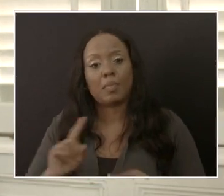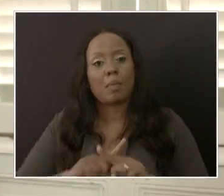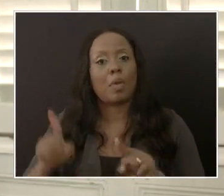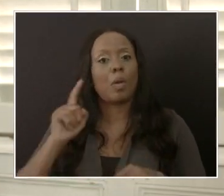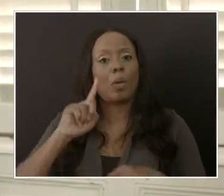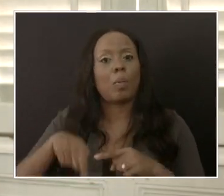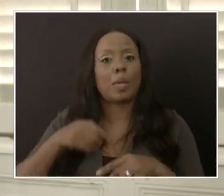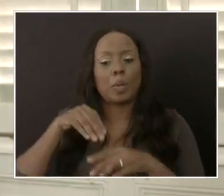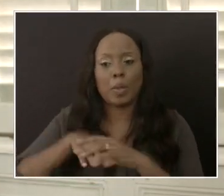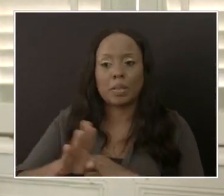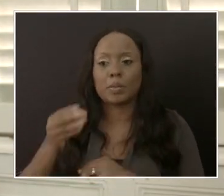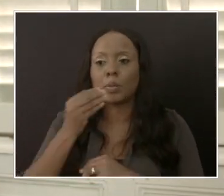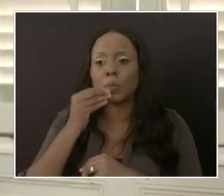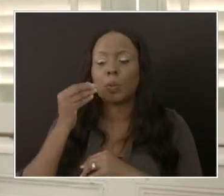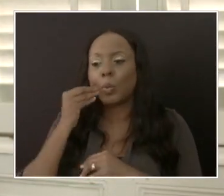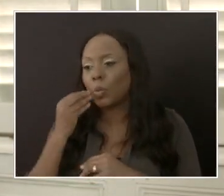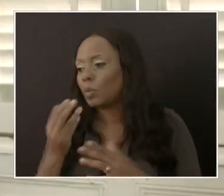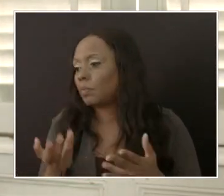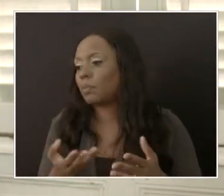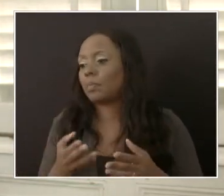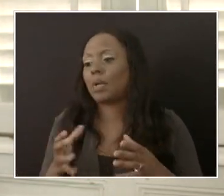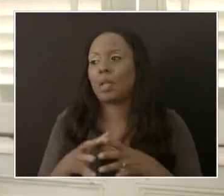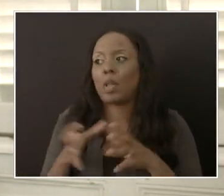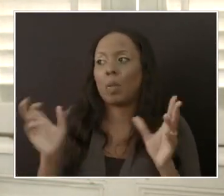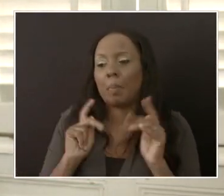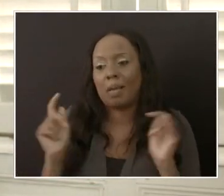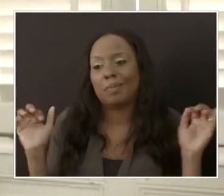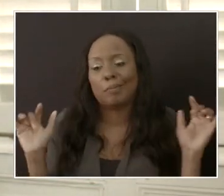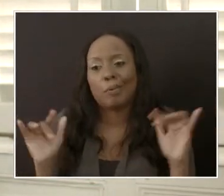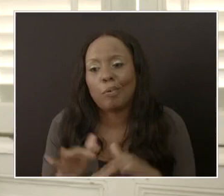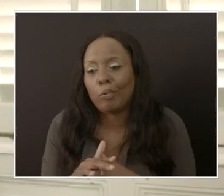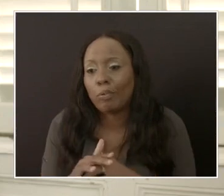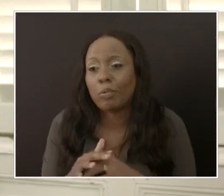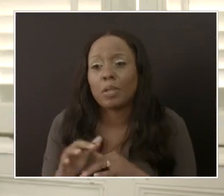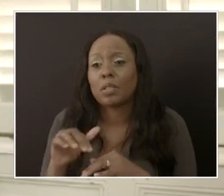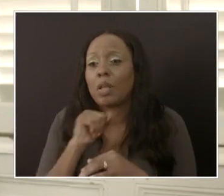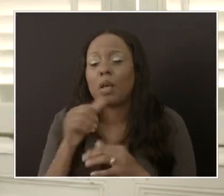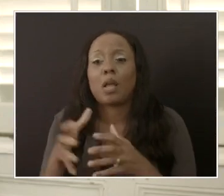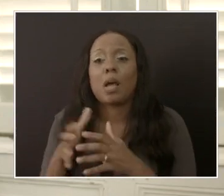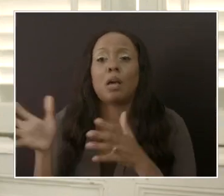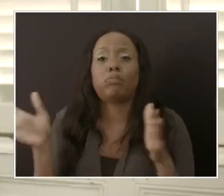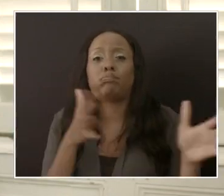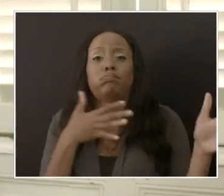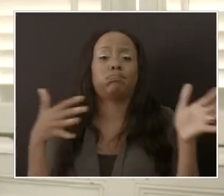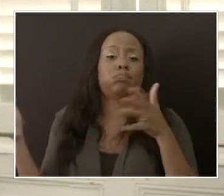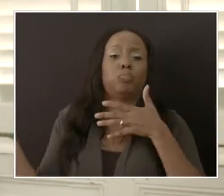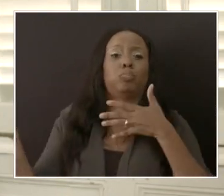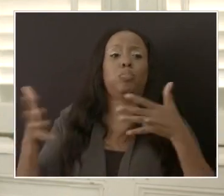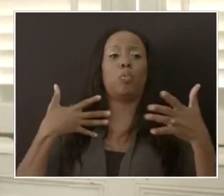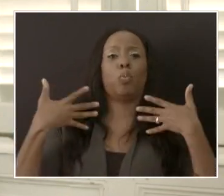and so on, there is crowding, there's restriction of airflow. There are those, um,